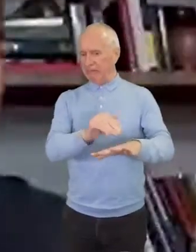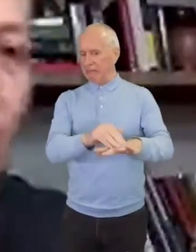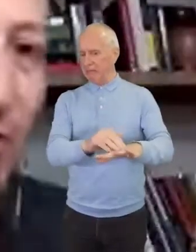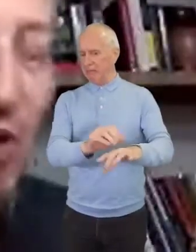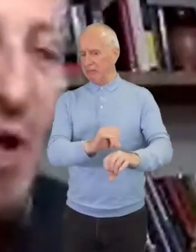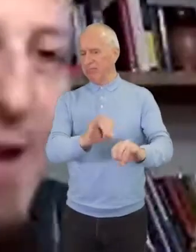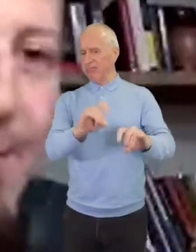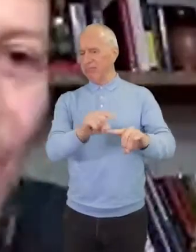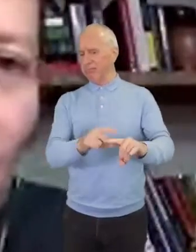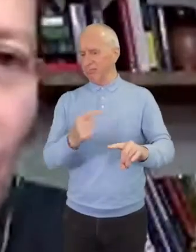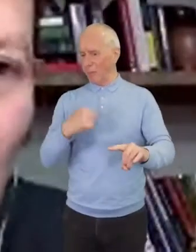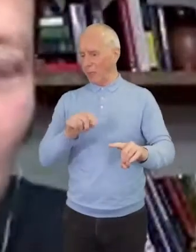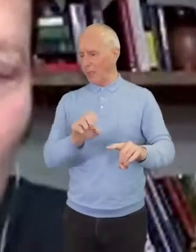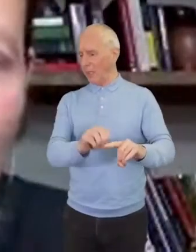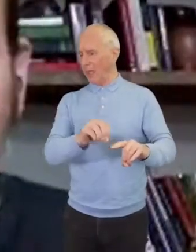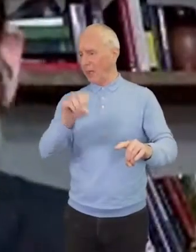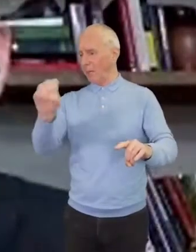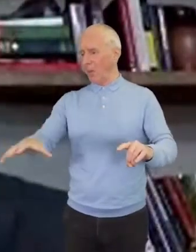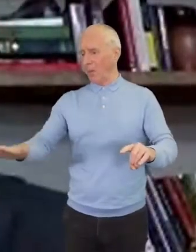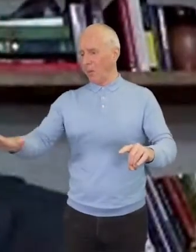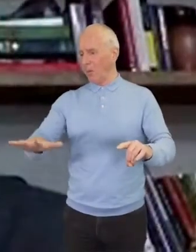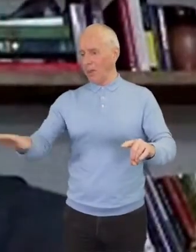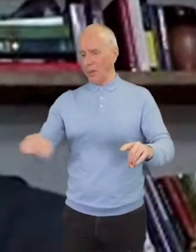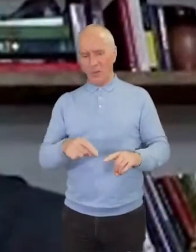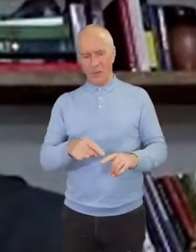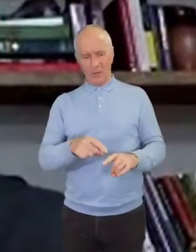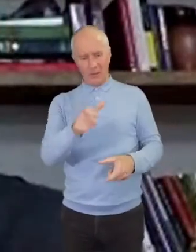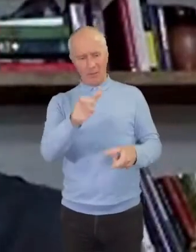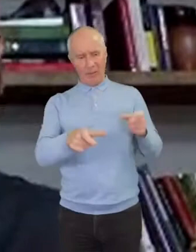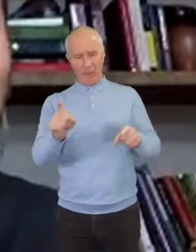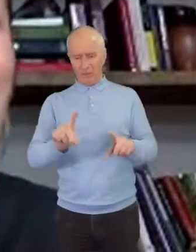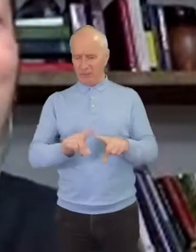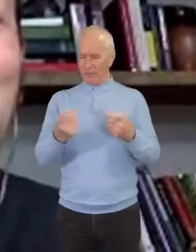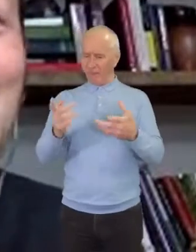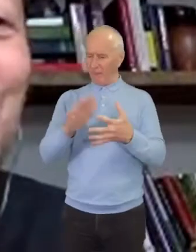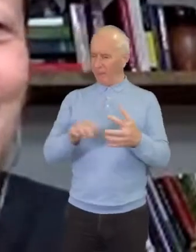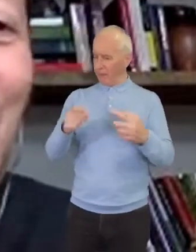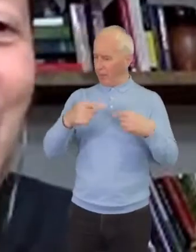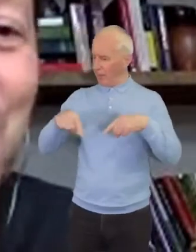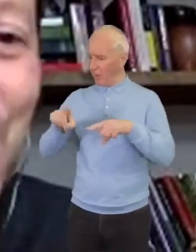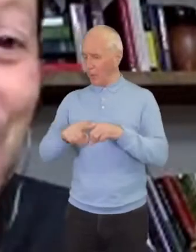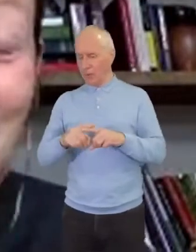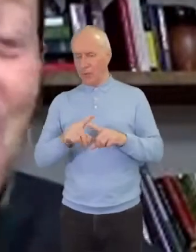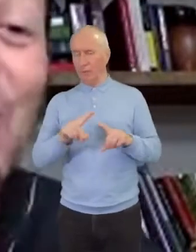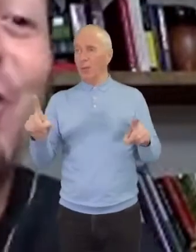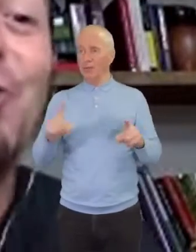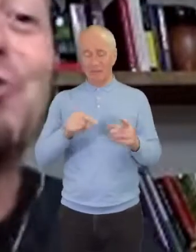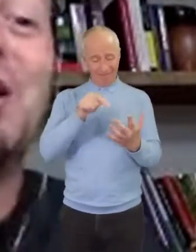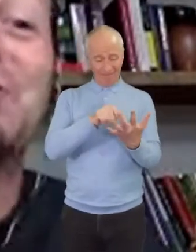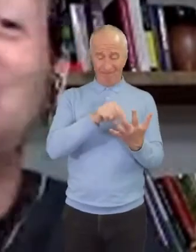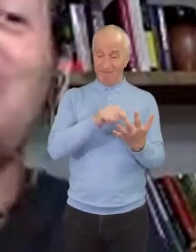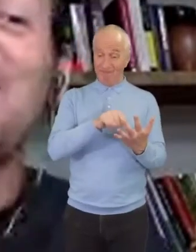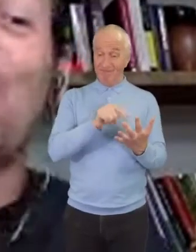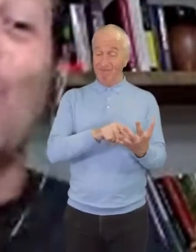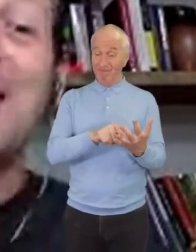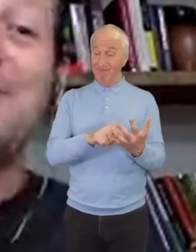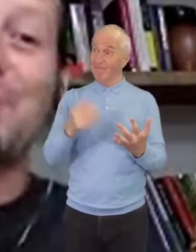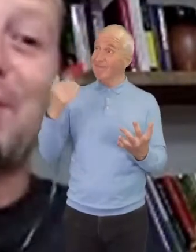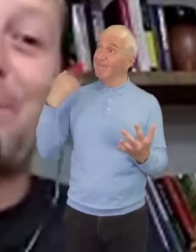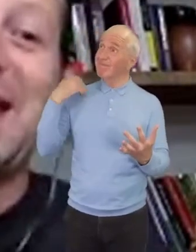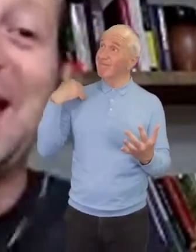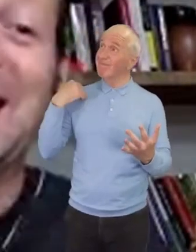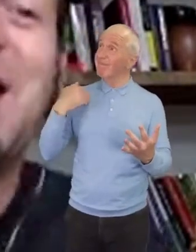crime or there's people who don't look like us. And yet the gravity of the gospel calls us not